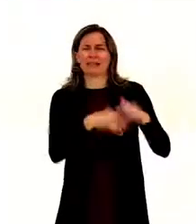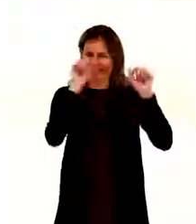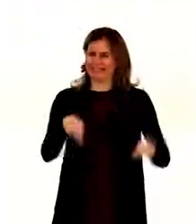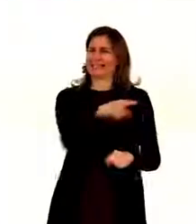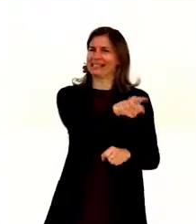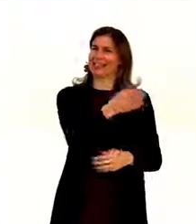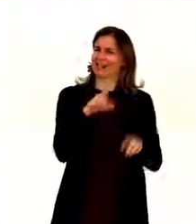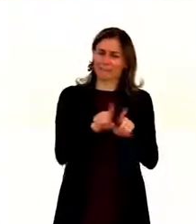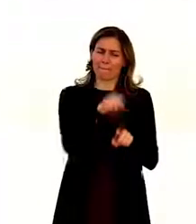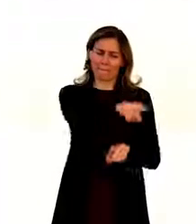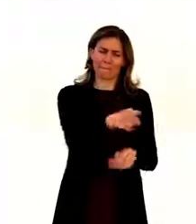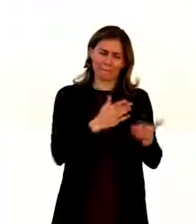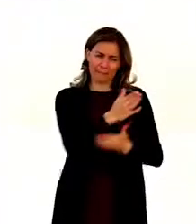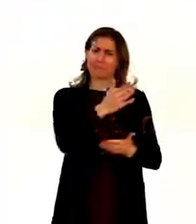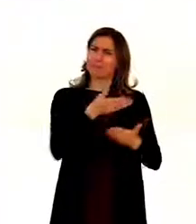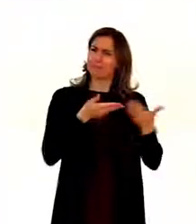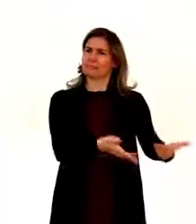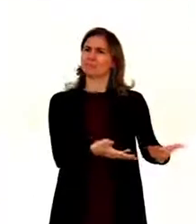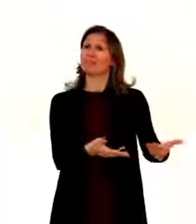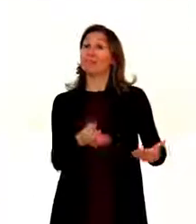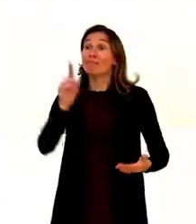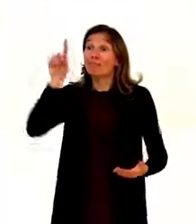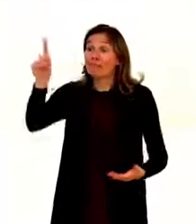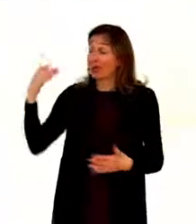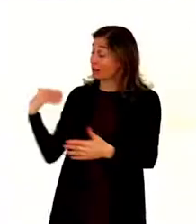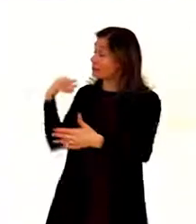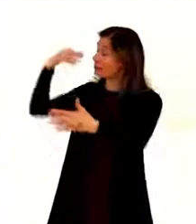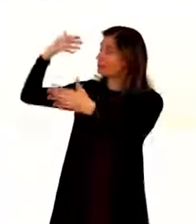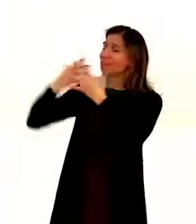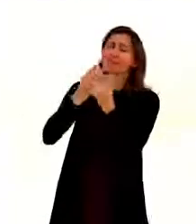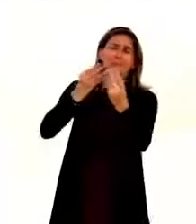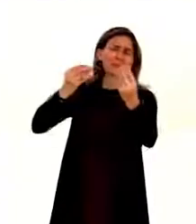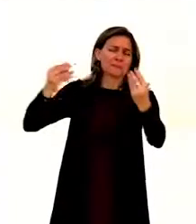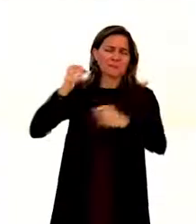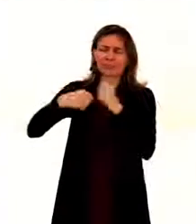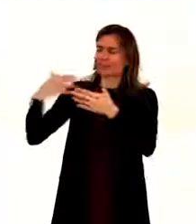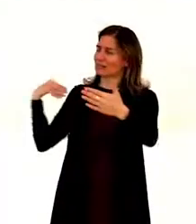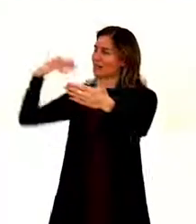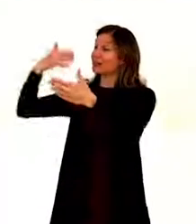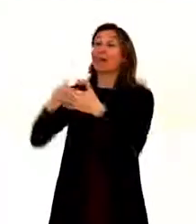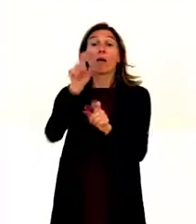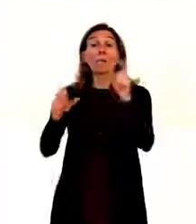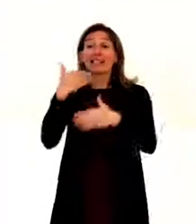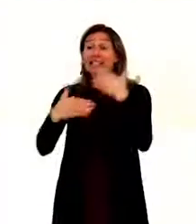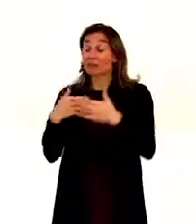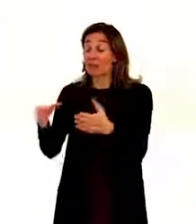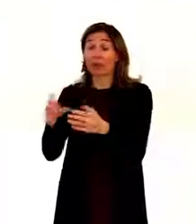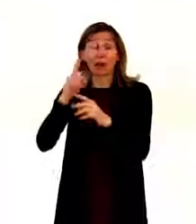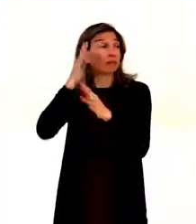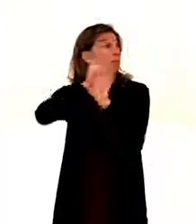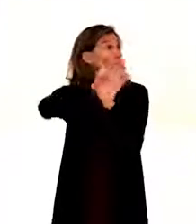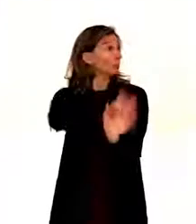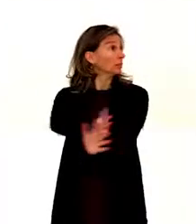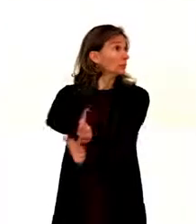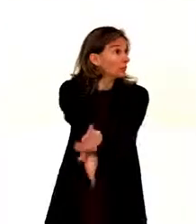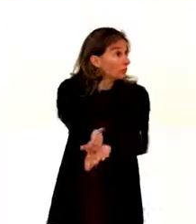really long period of time, persons with disabilities were the invisible citizens. They were segregated, they were marginalized, they were